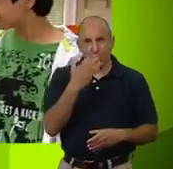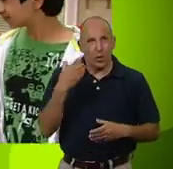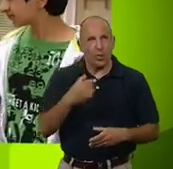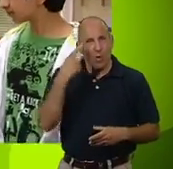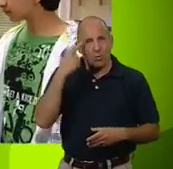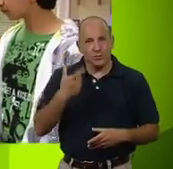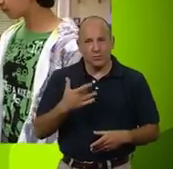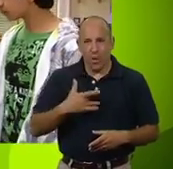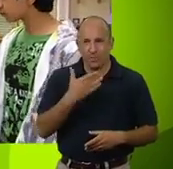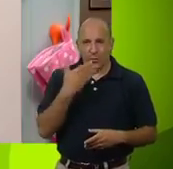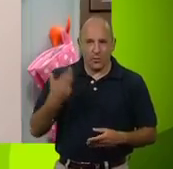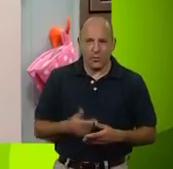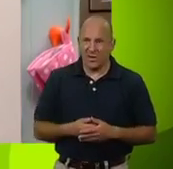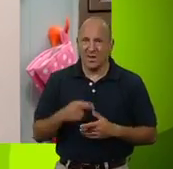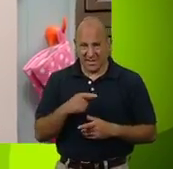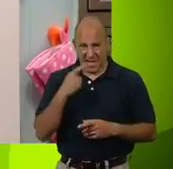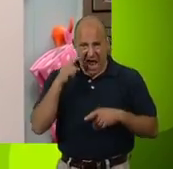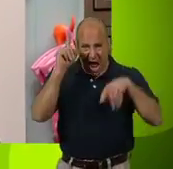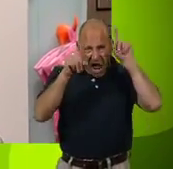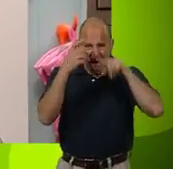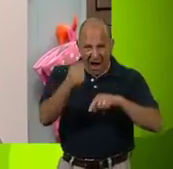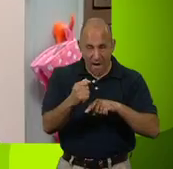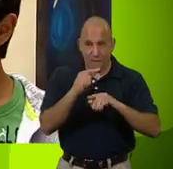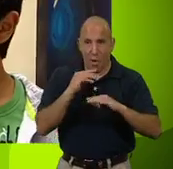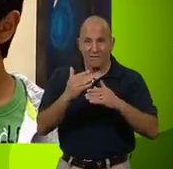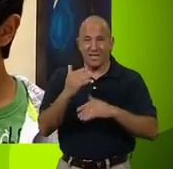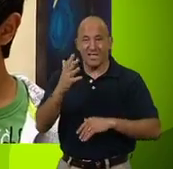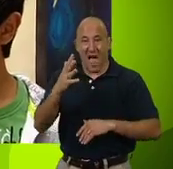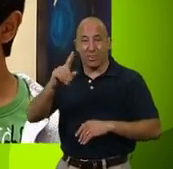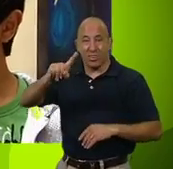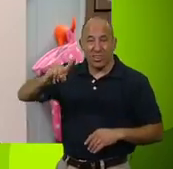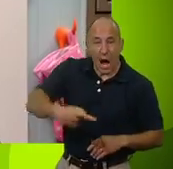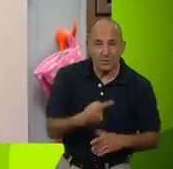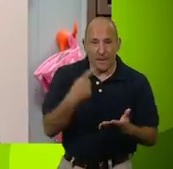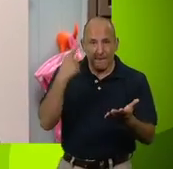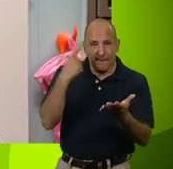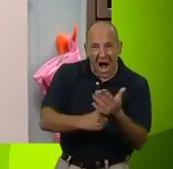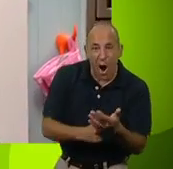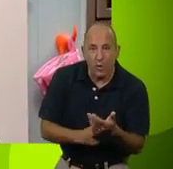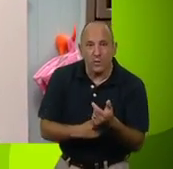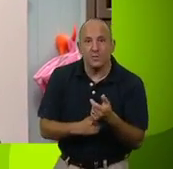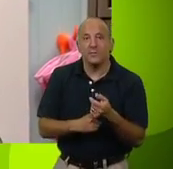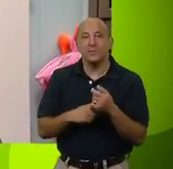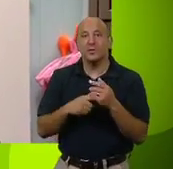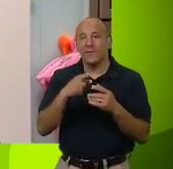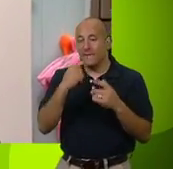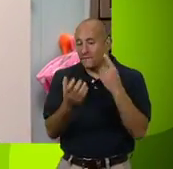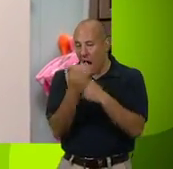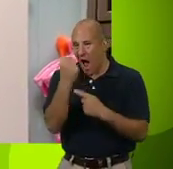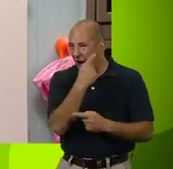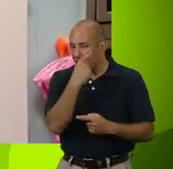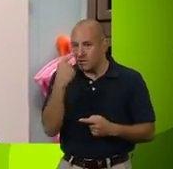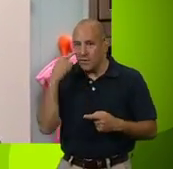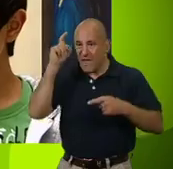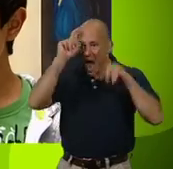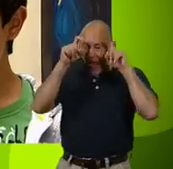I was so convinced that aliens exist, he's offering £10,000 of his rich father's money as a prize to anyone who can find evidence of